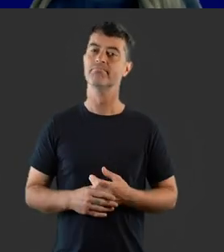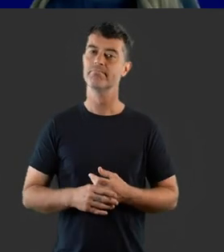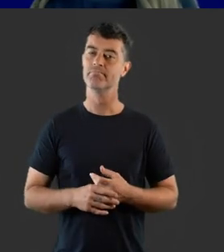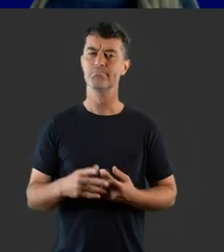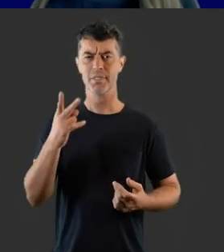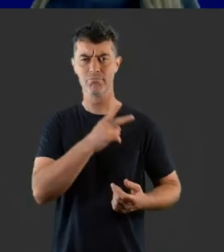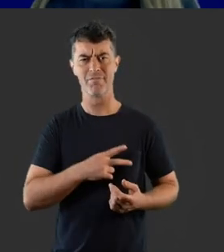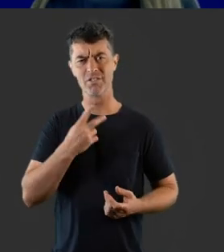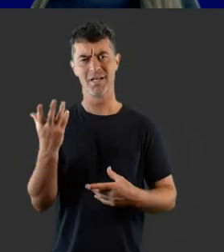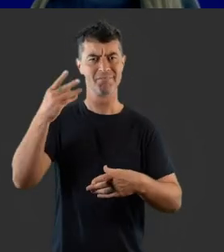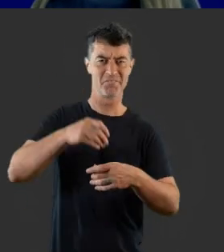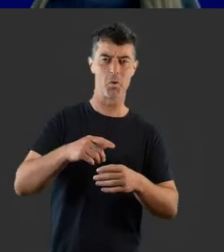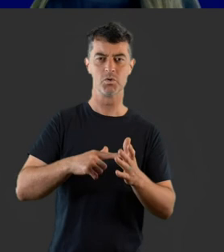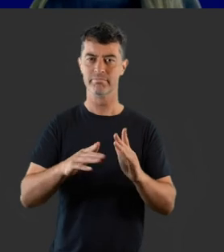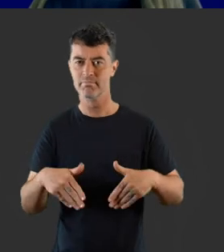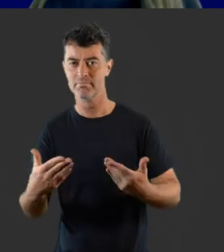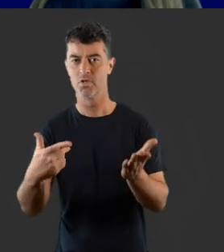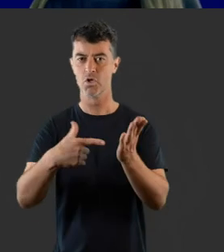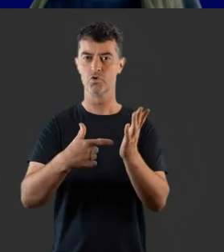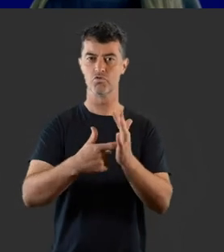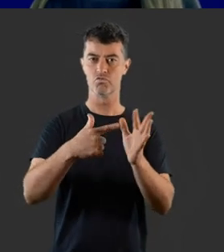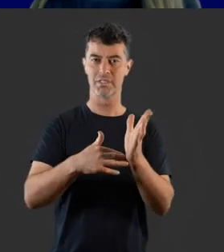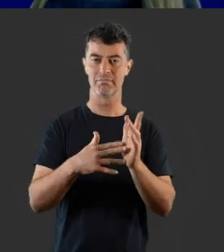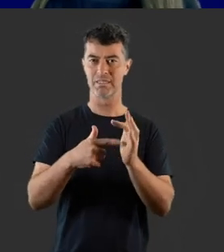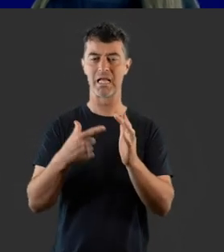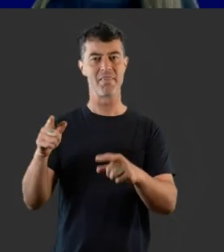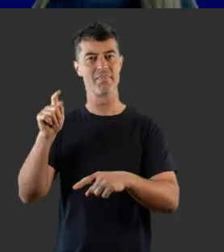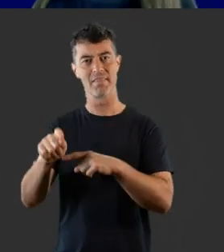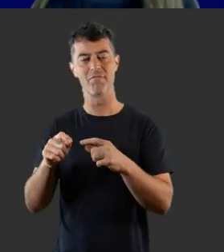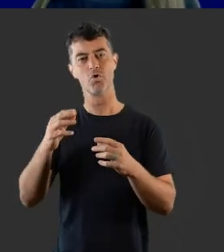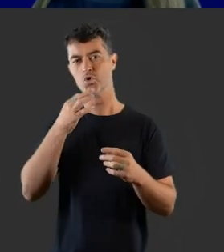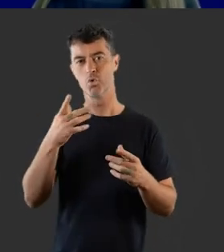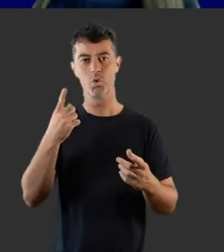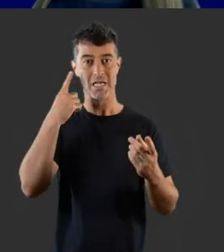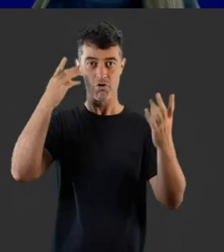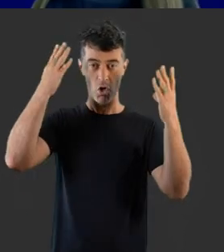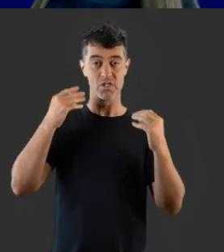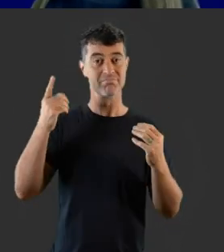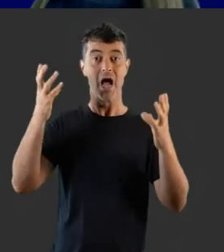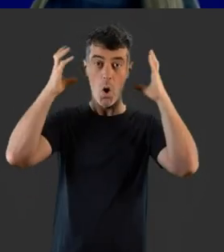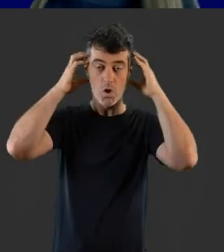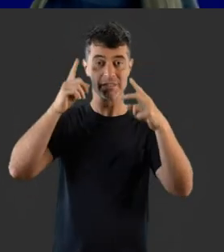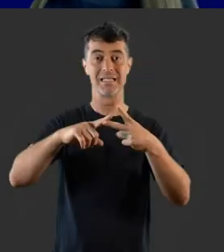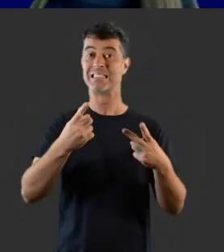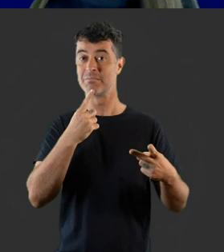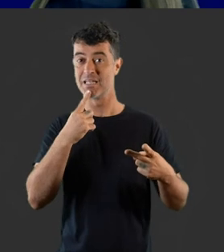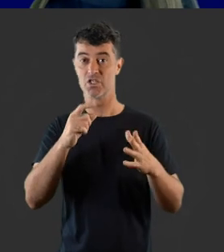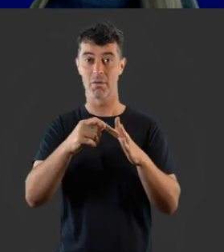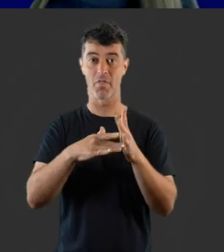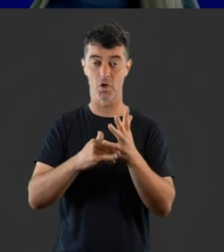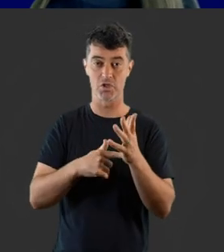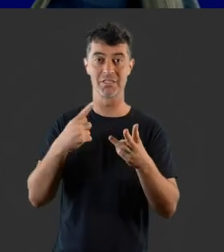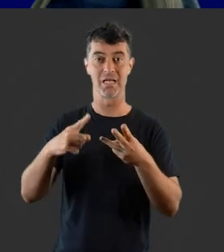Early intervention. Professionals involved in providing treatment and therapies for children with hearing loss include